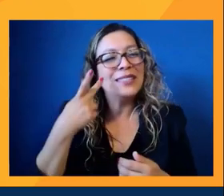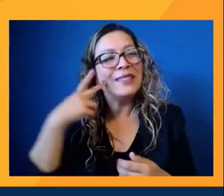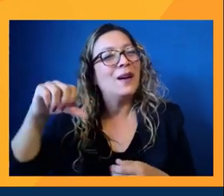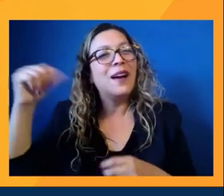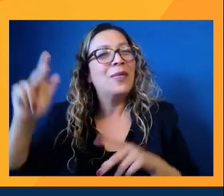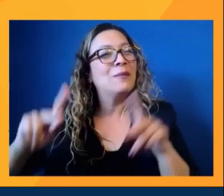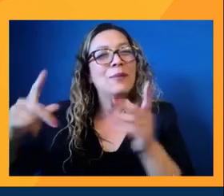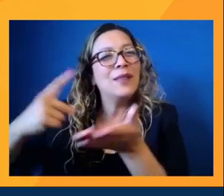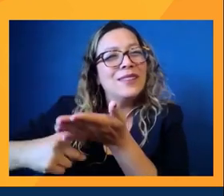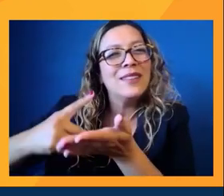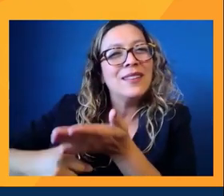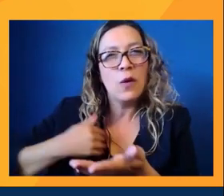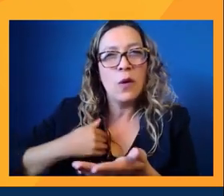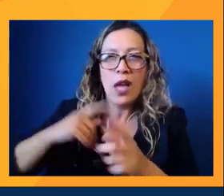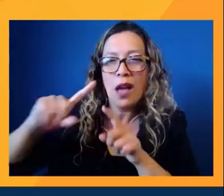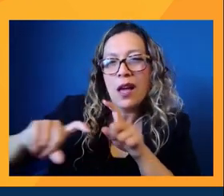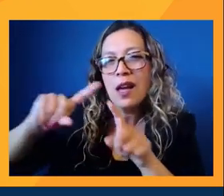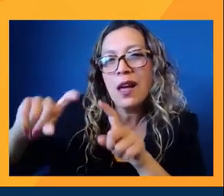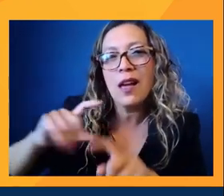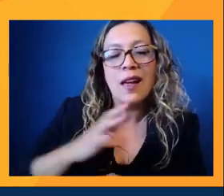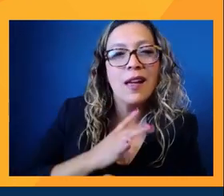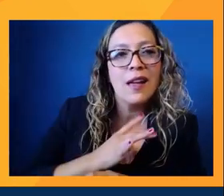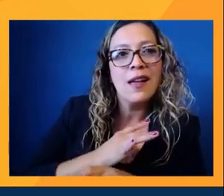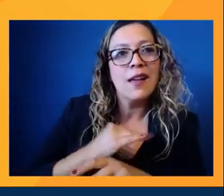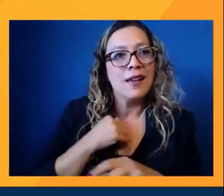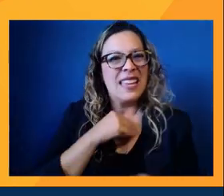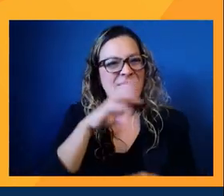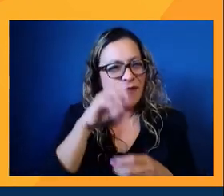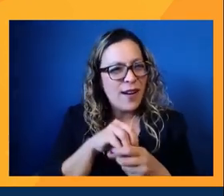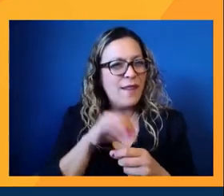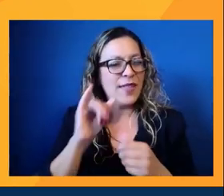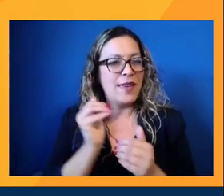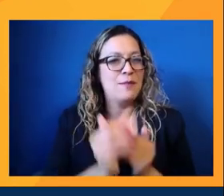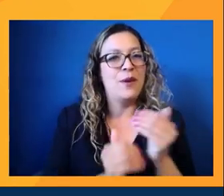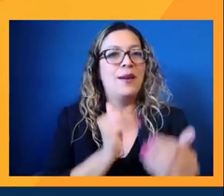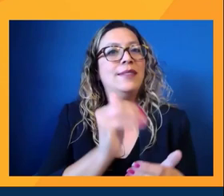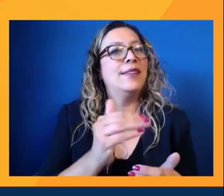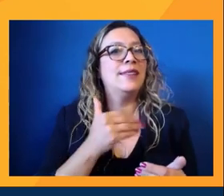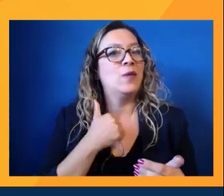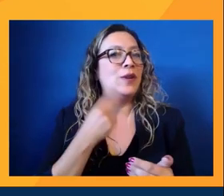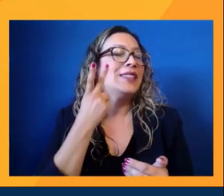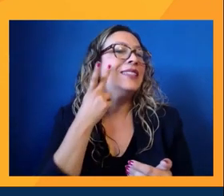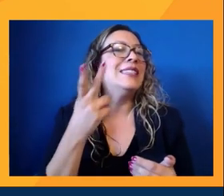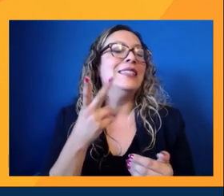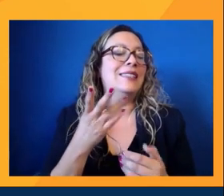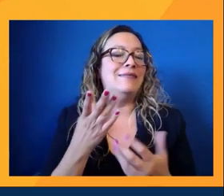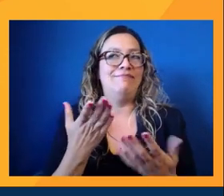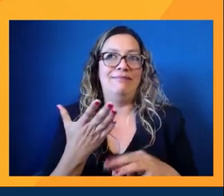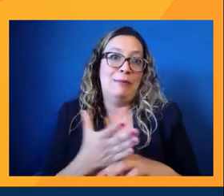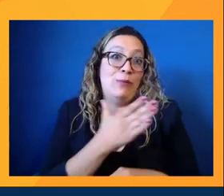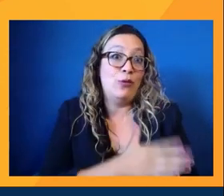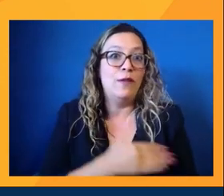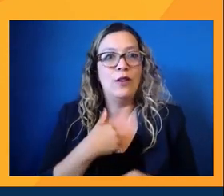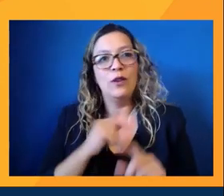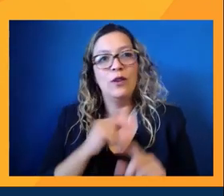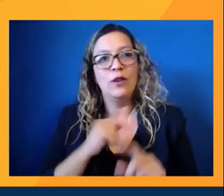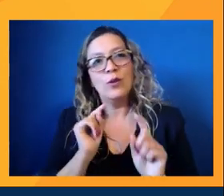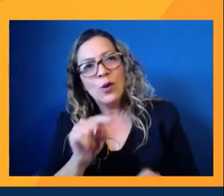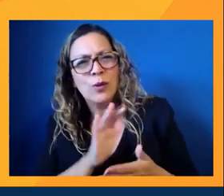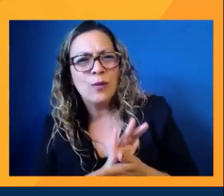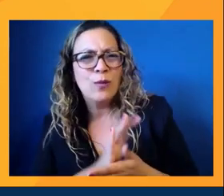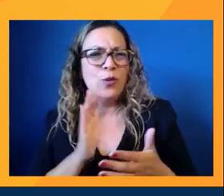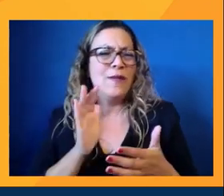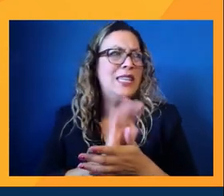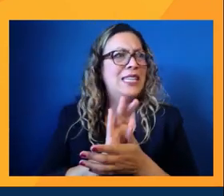We are truly, you know, involved in going to the movies, seeing the number